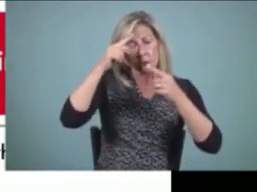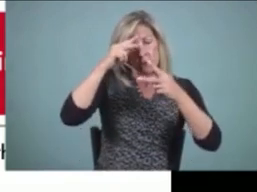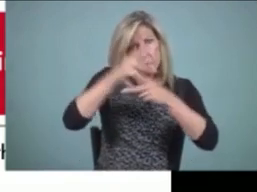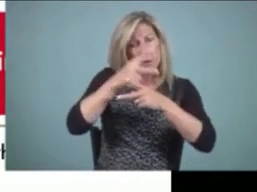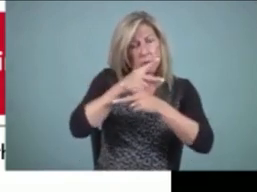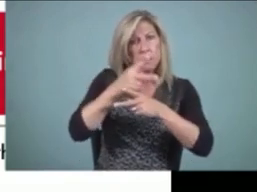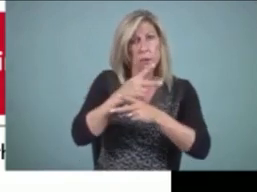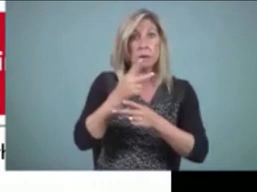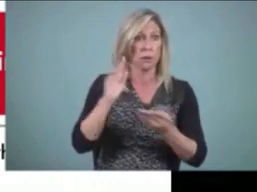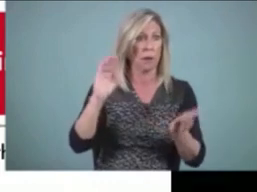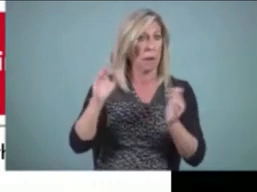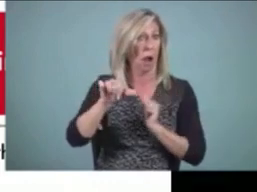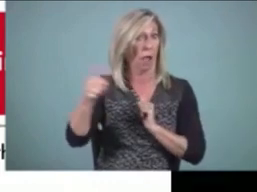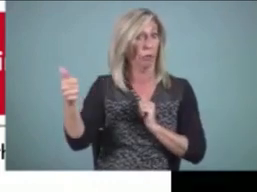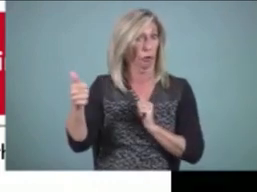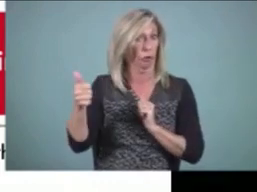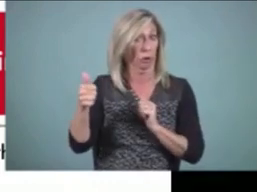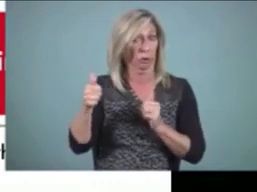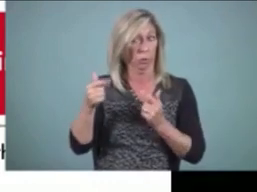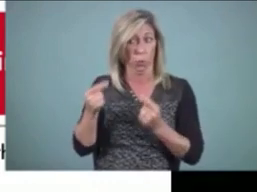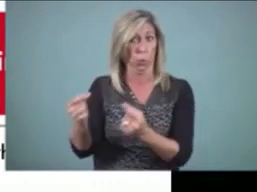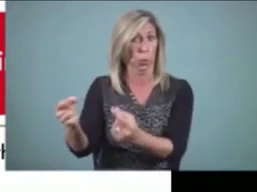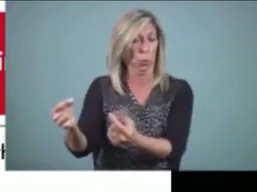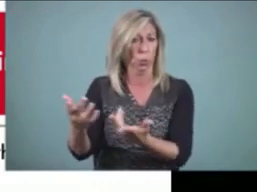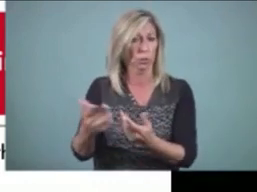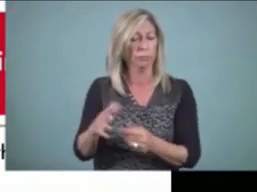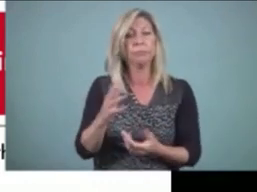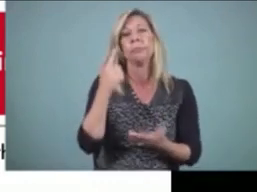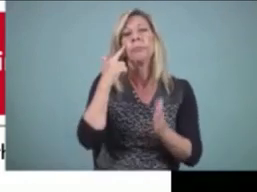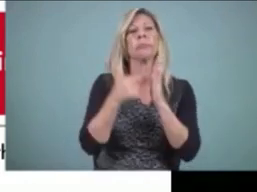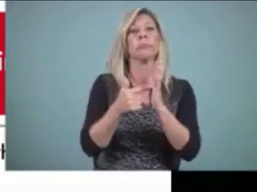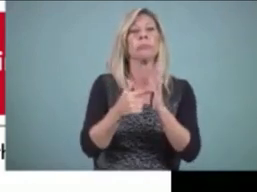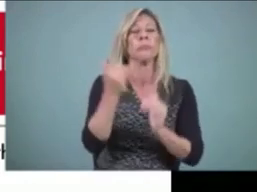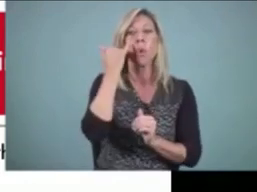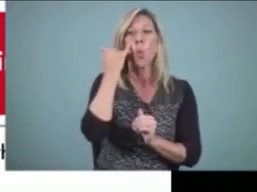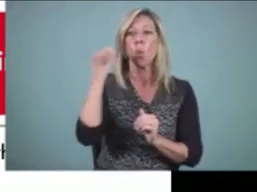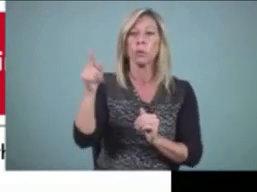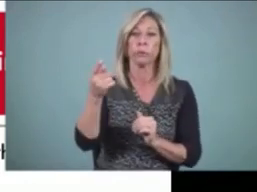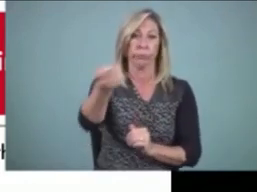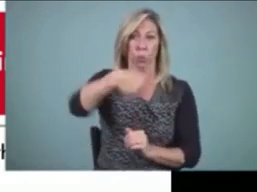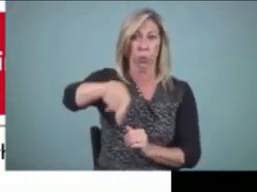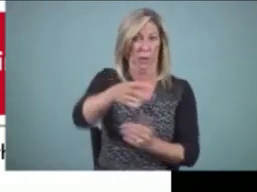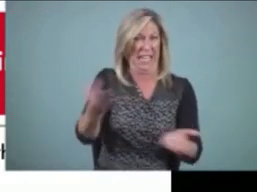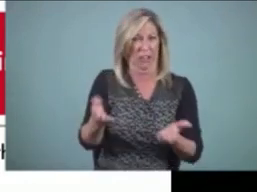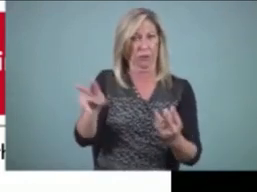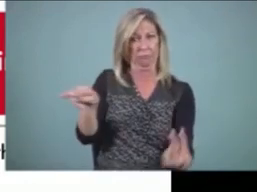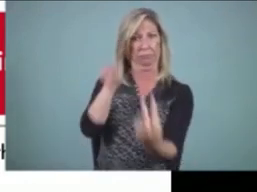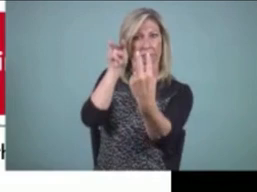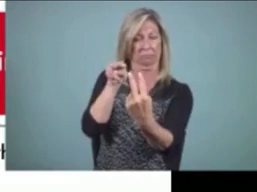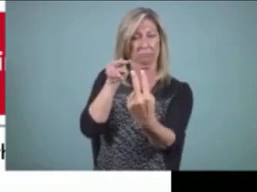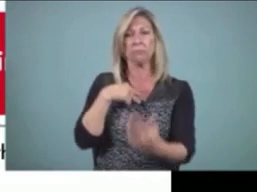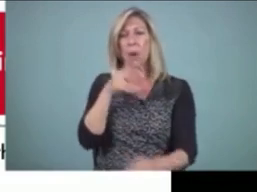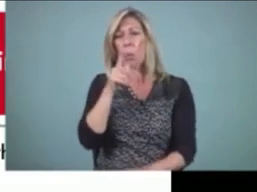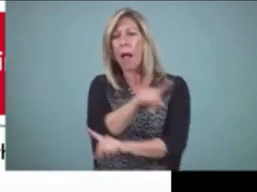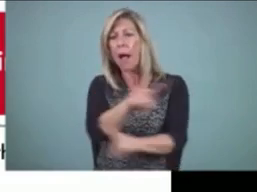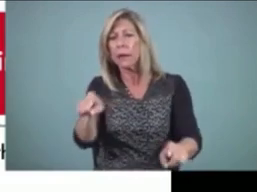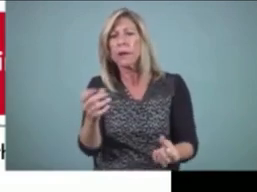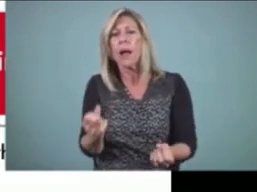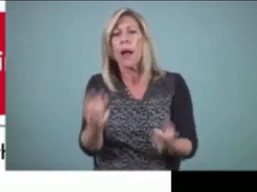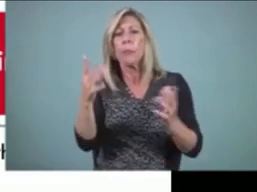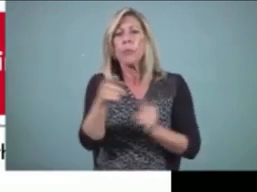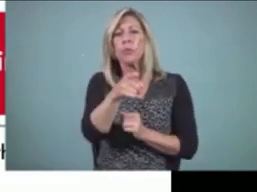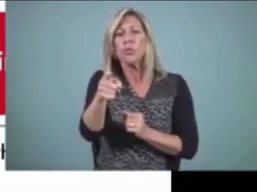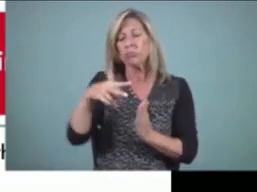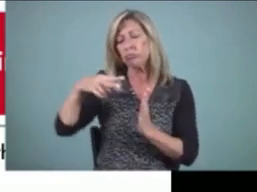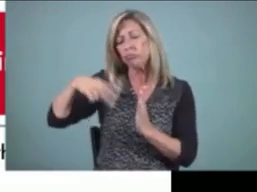actually looking at each other now in the same room and I asked you how many of you read for pleasure, my guess is many of you would have your